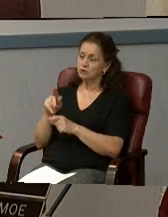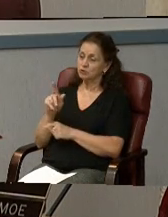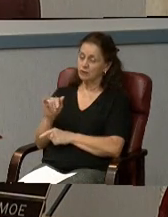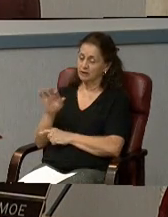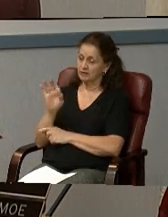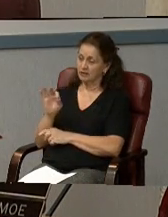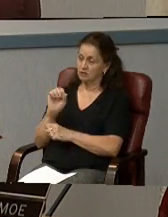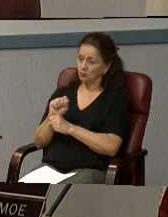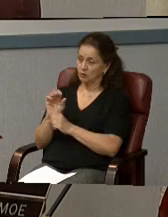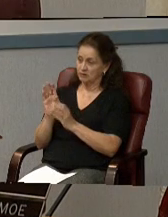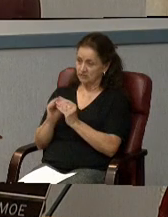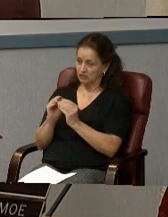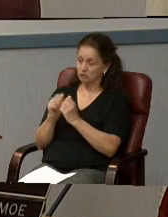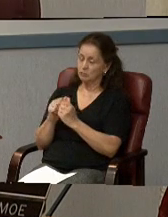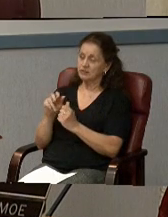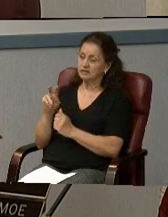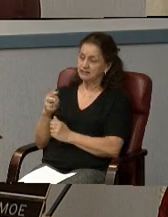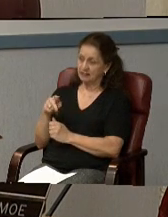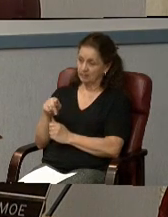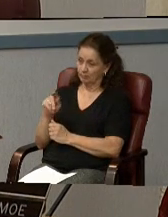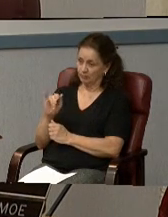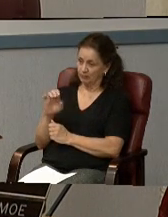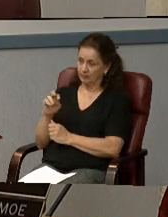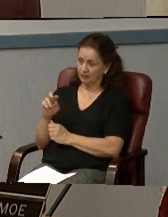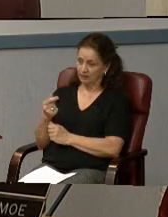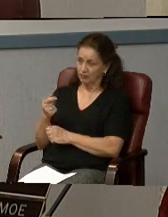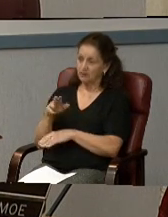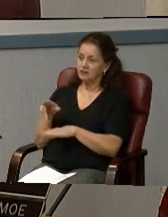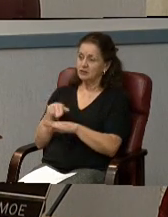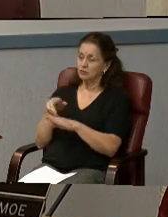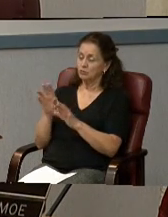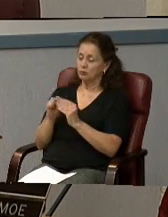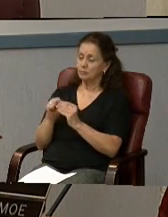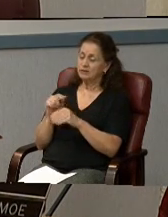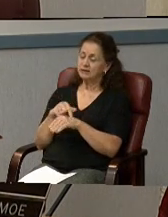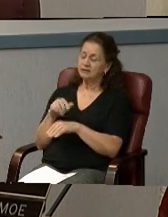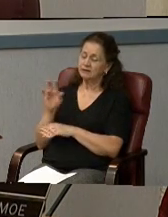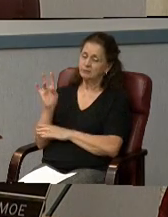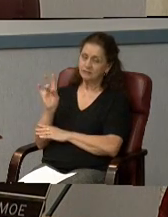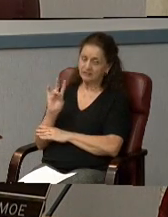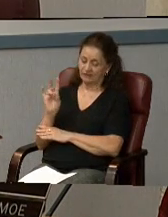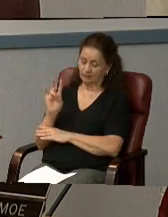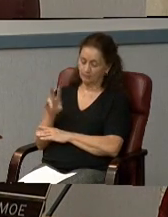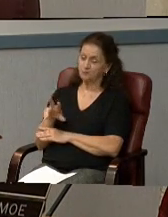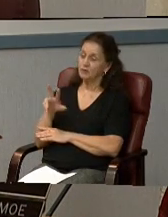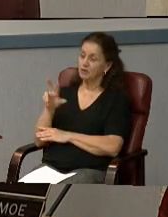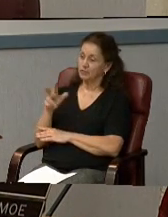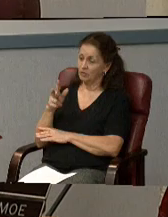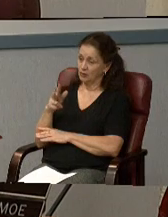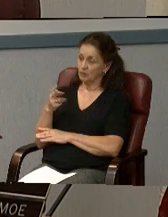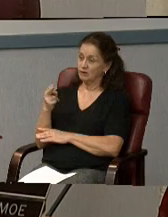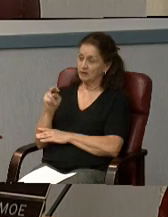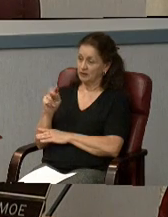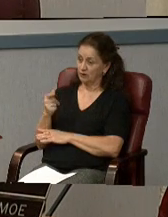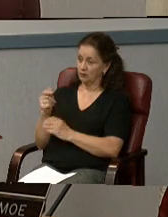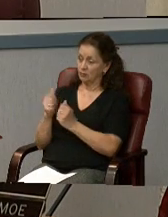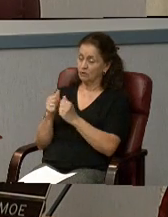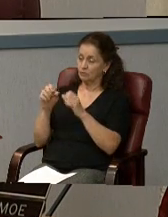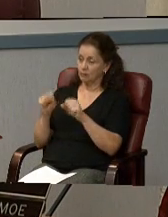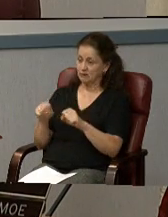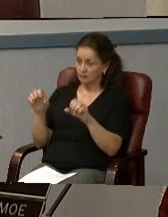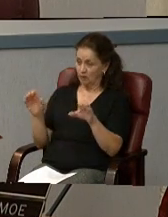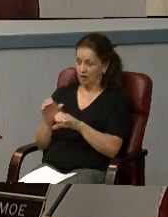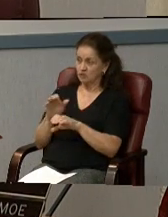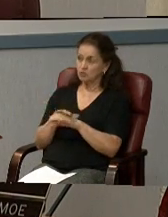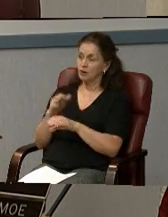session with a second public hearing at the regular meeting at 7 o'clock. The third public hearing with possible action will be held